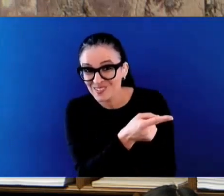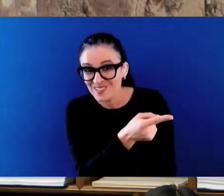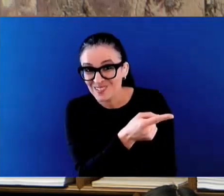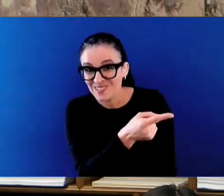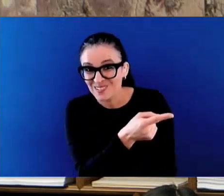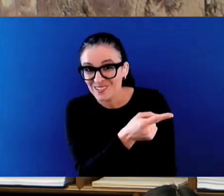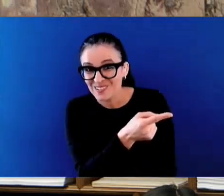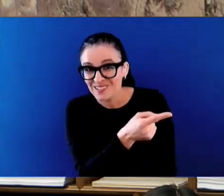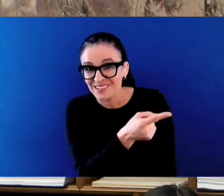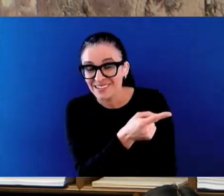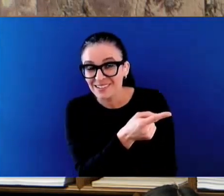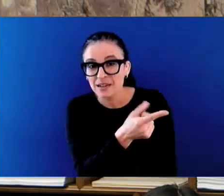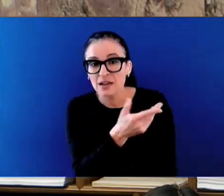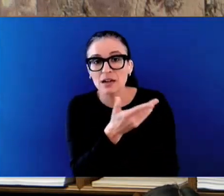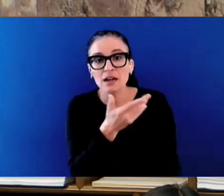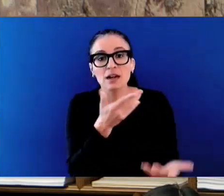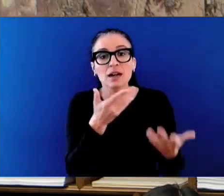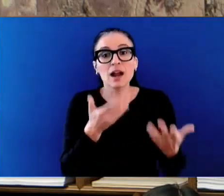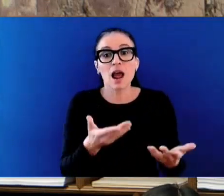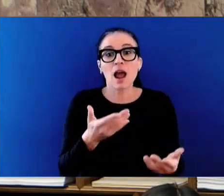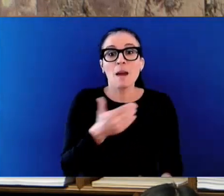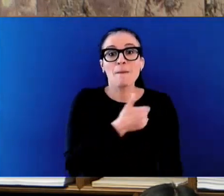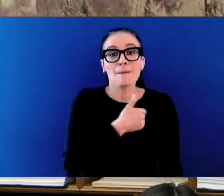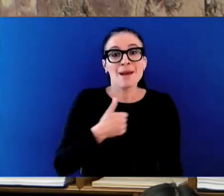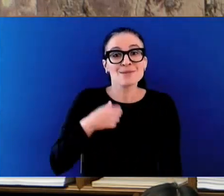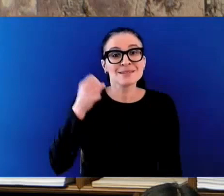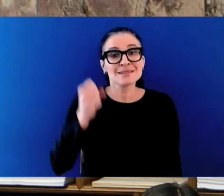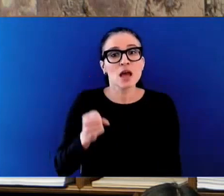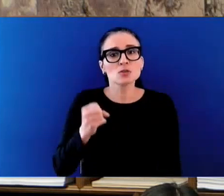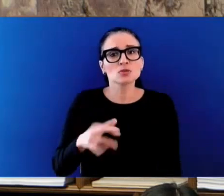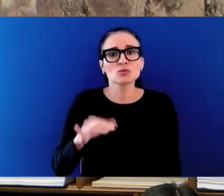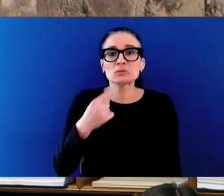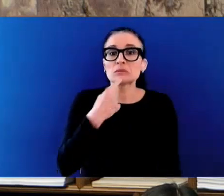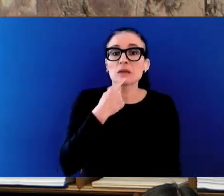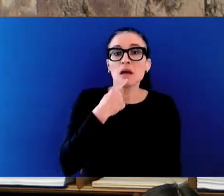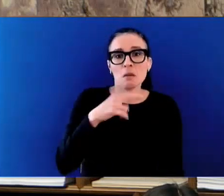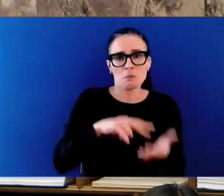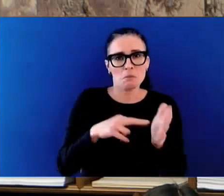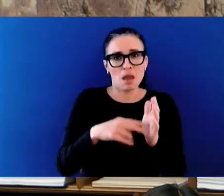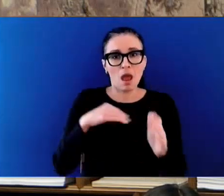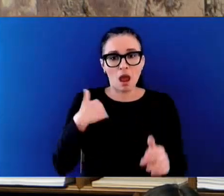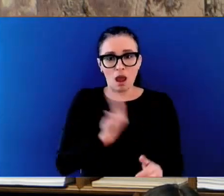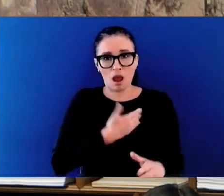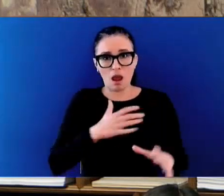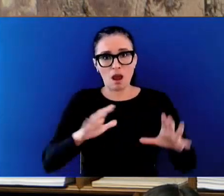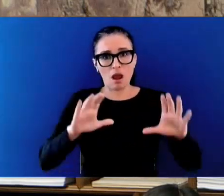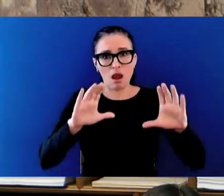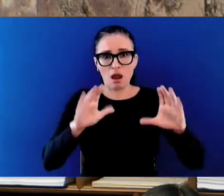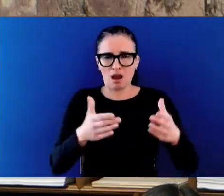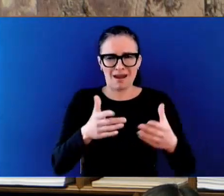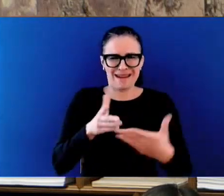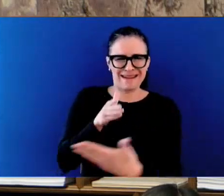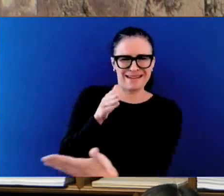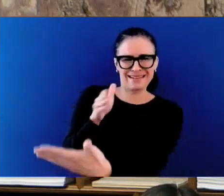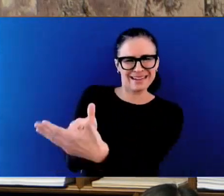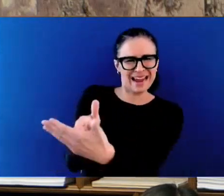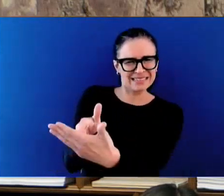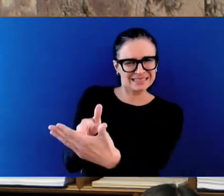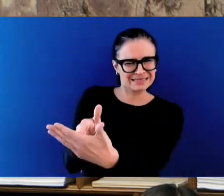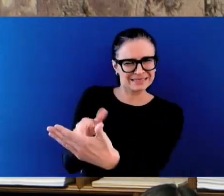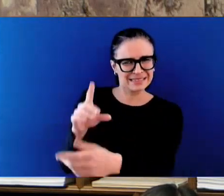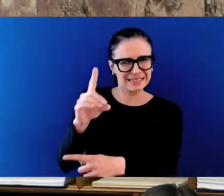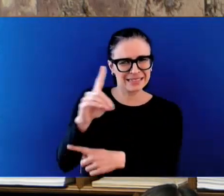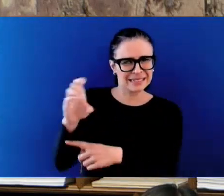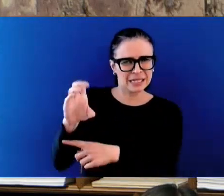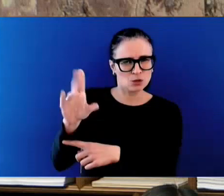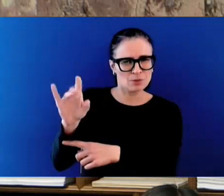Does it mean that our party doesn't support decrim or harm reduction? Absolutely not. We do with whole hearts, Honourable Speaker. We